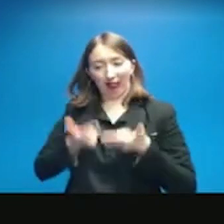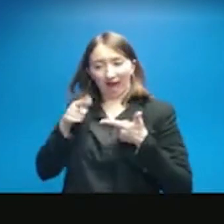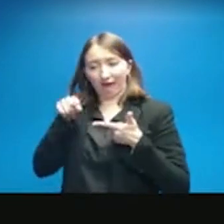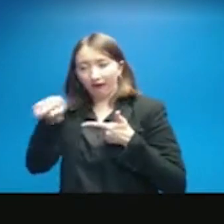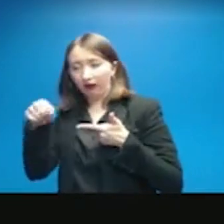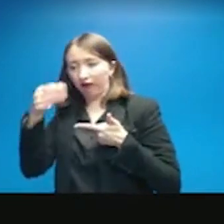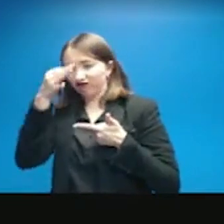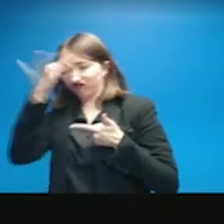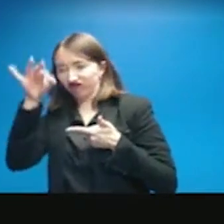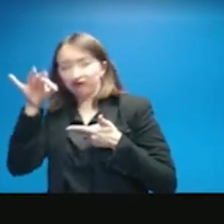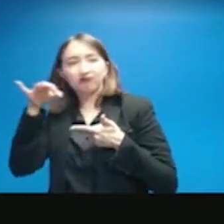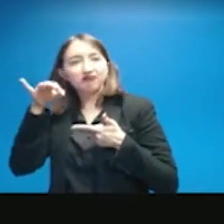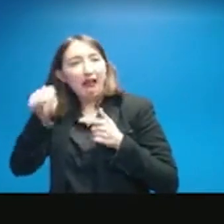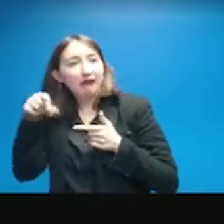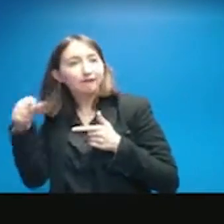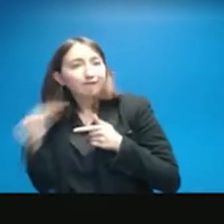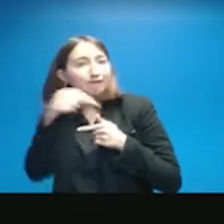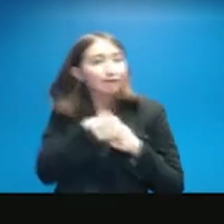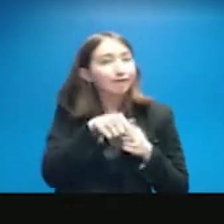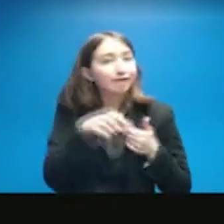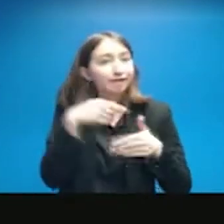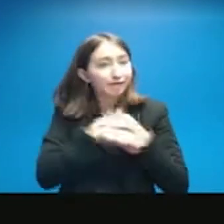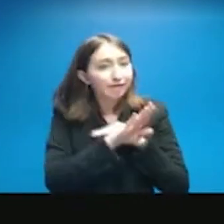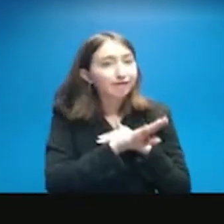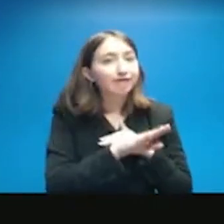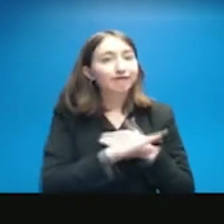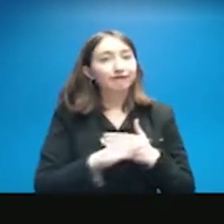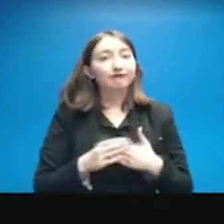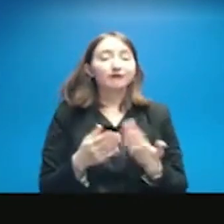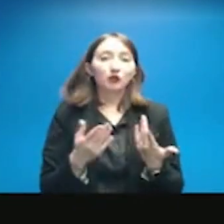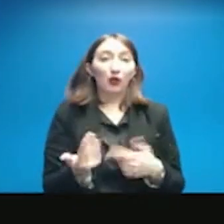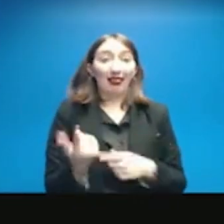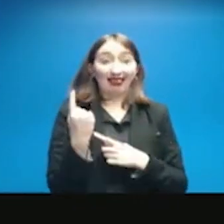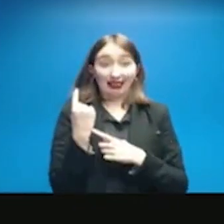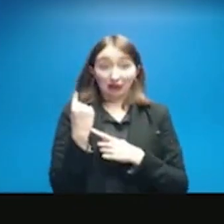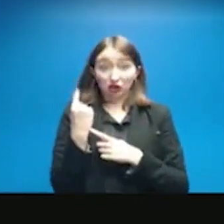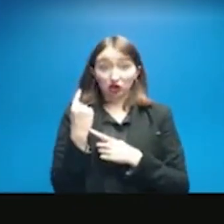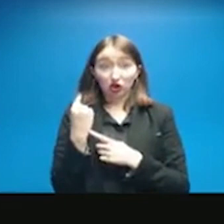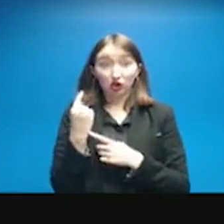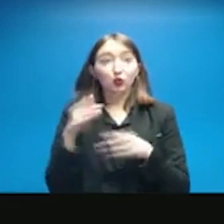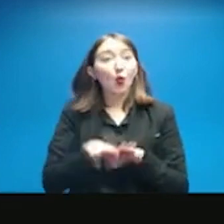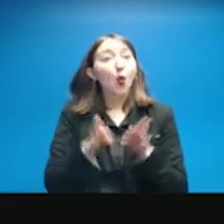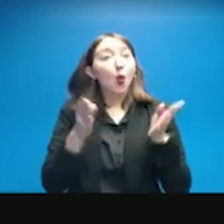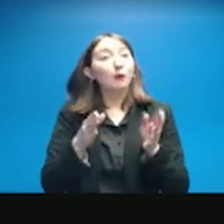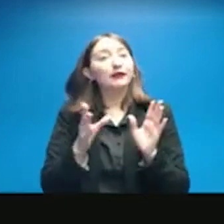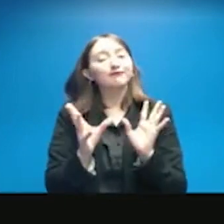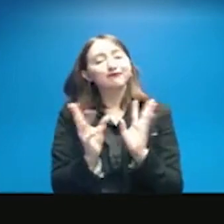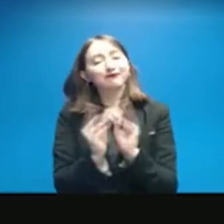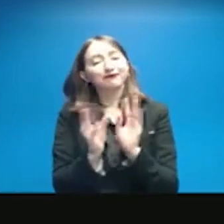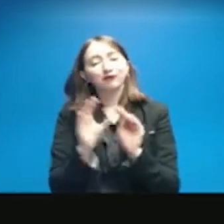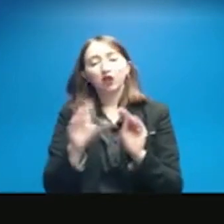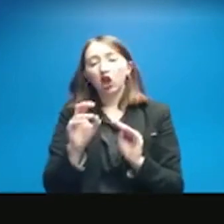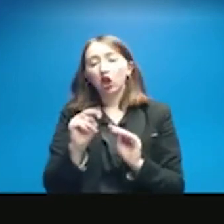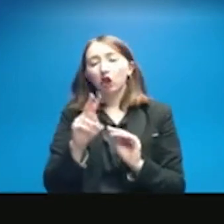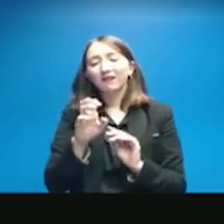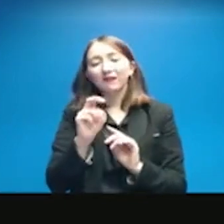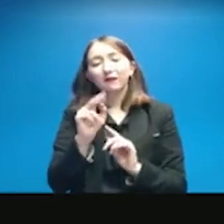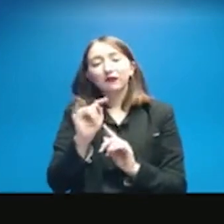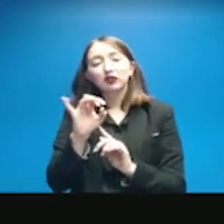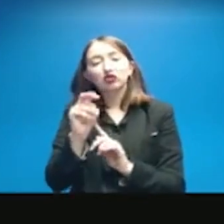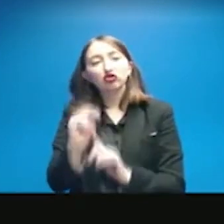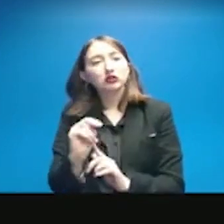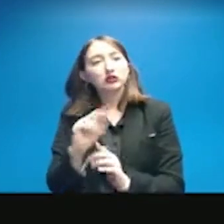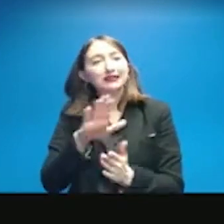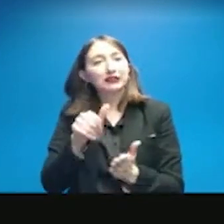like last year, for example, we opened the convention center as a warming center, an overnight shelter, and we didn't see